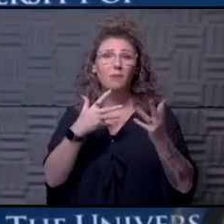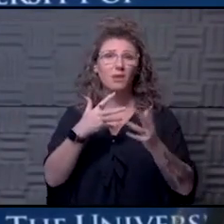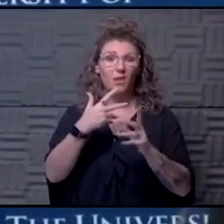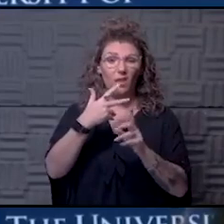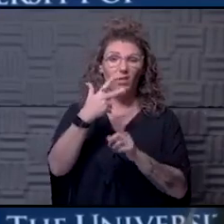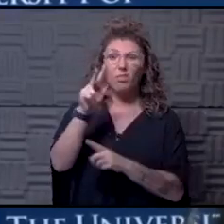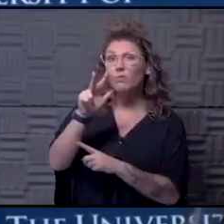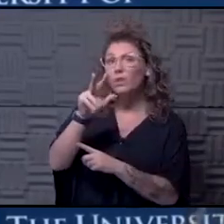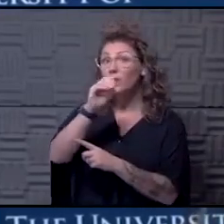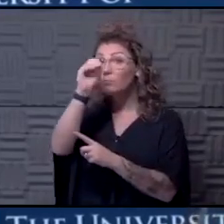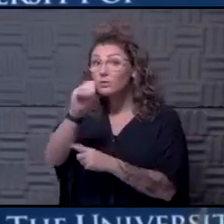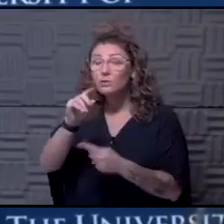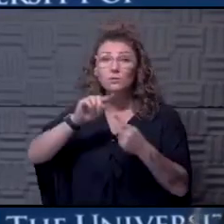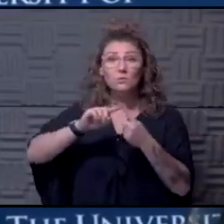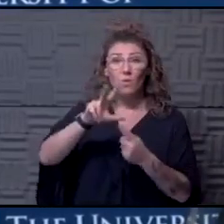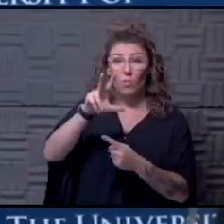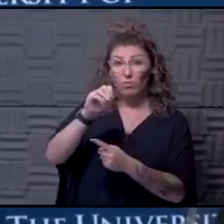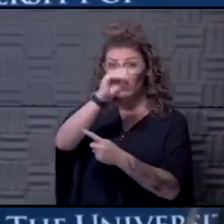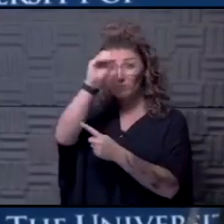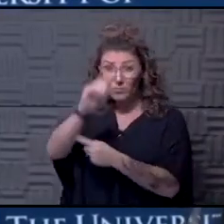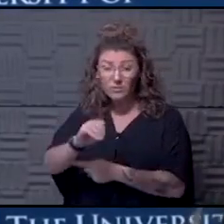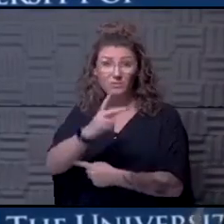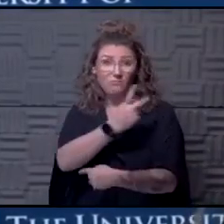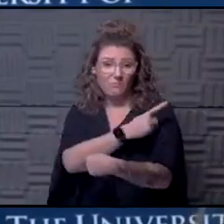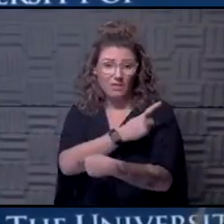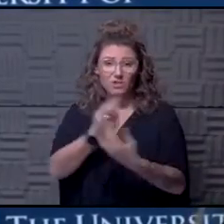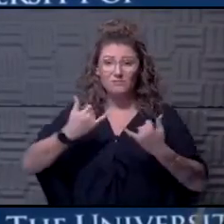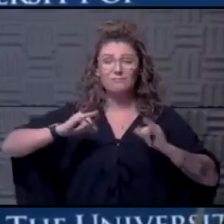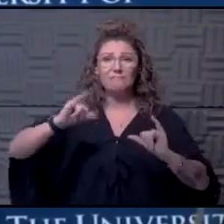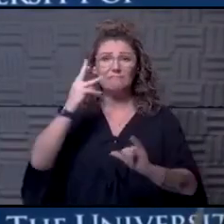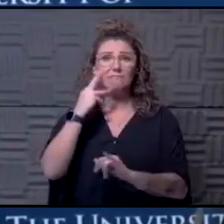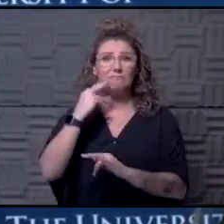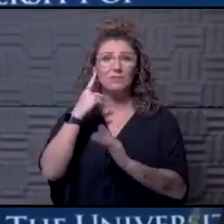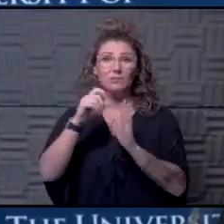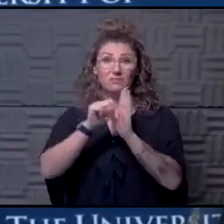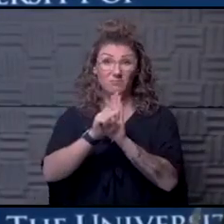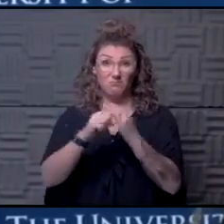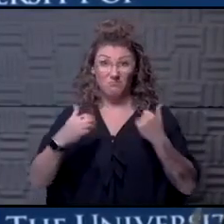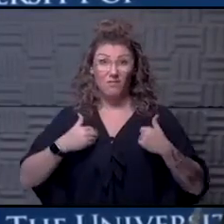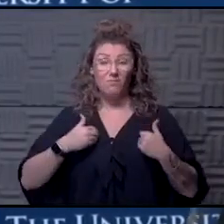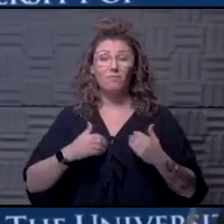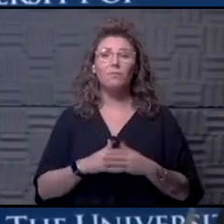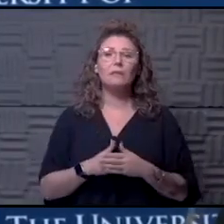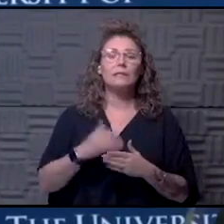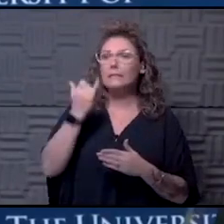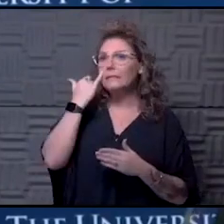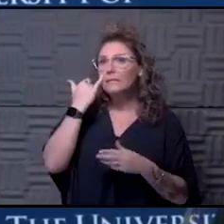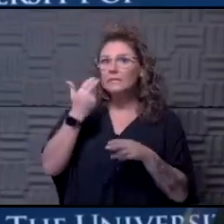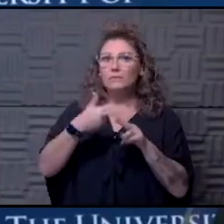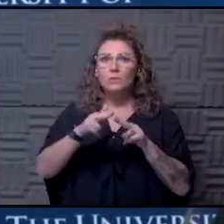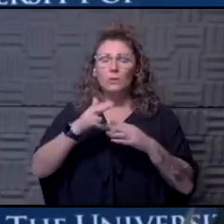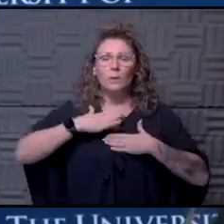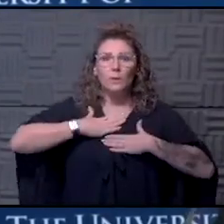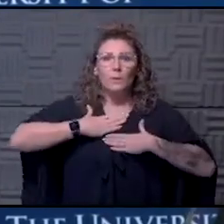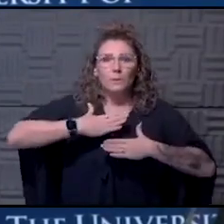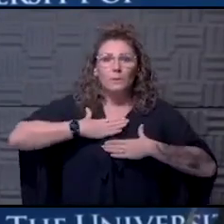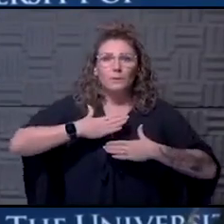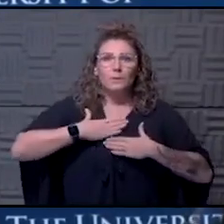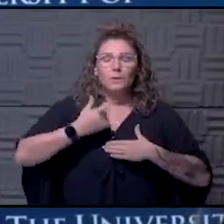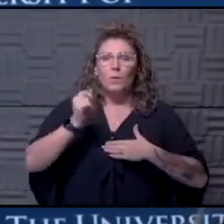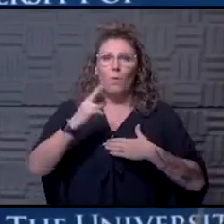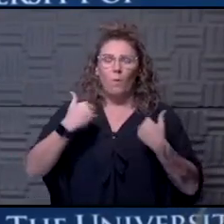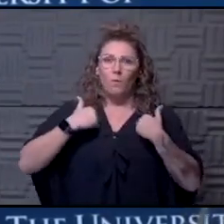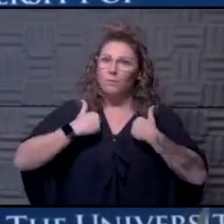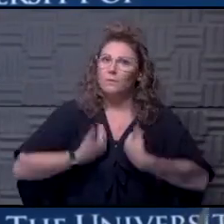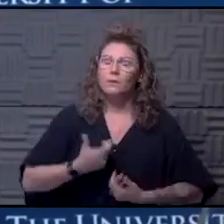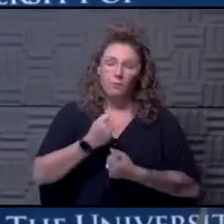3% to 30% of patients are still experiencing symptoms, whether that be shortness of breath, or like I said, the fatigue